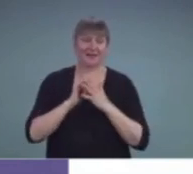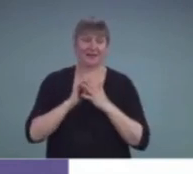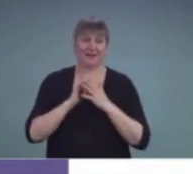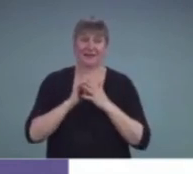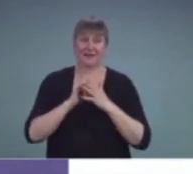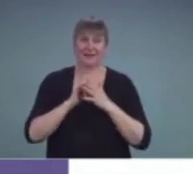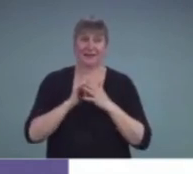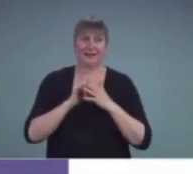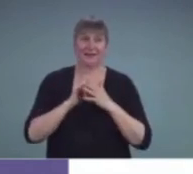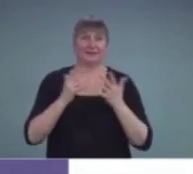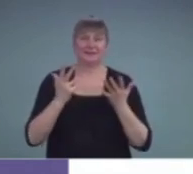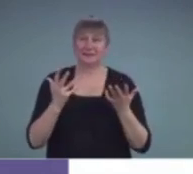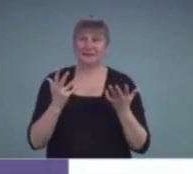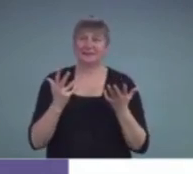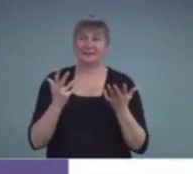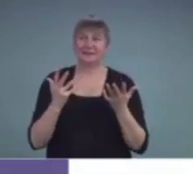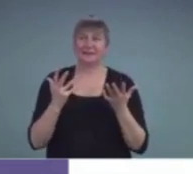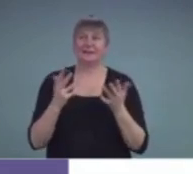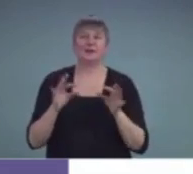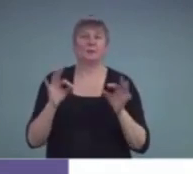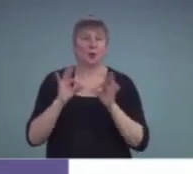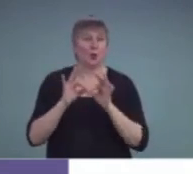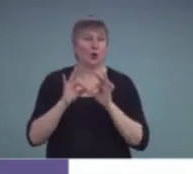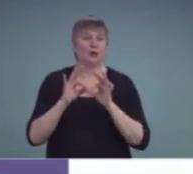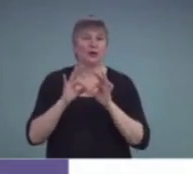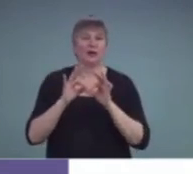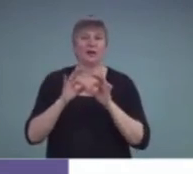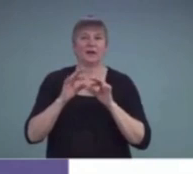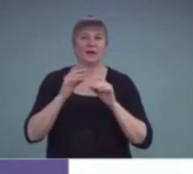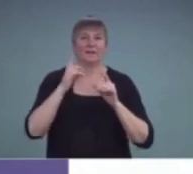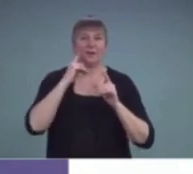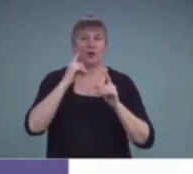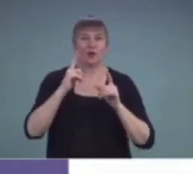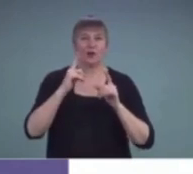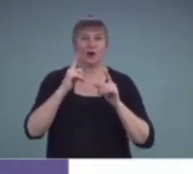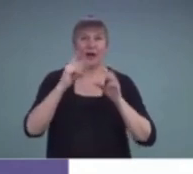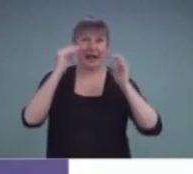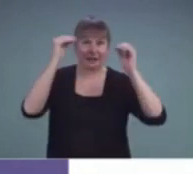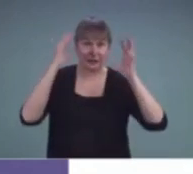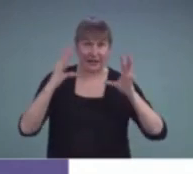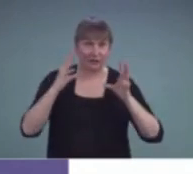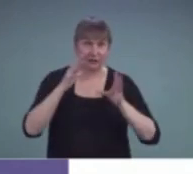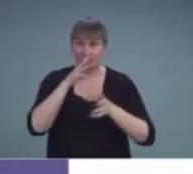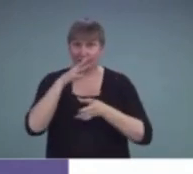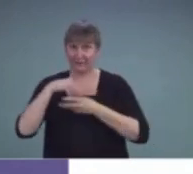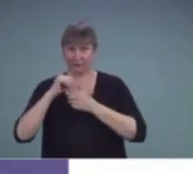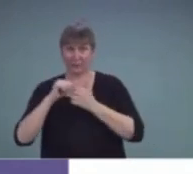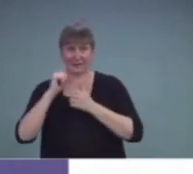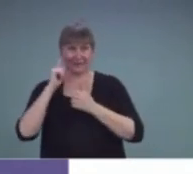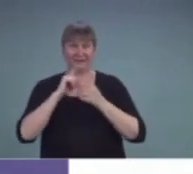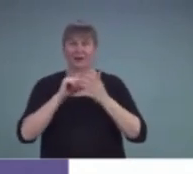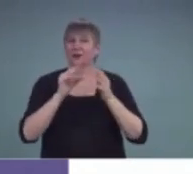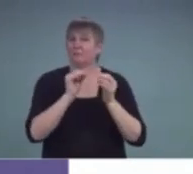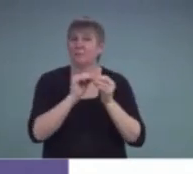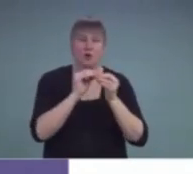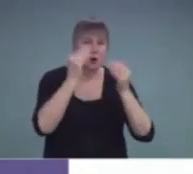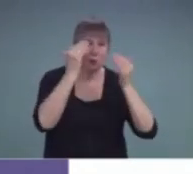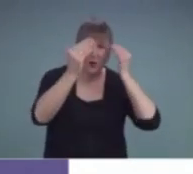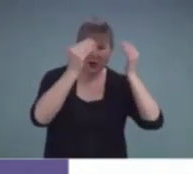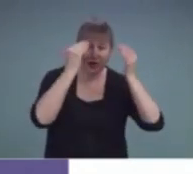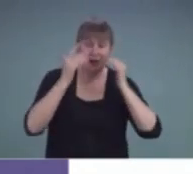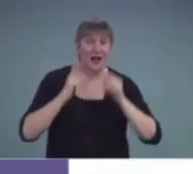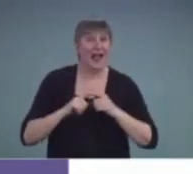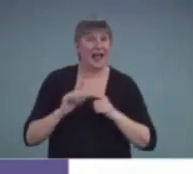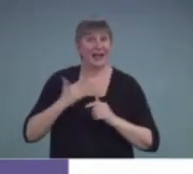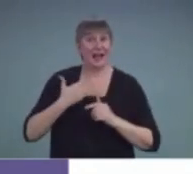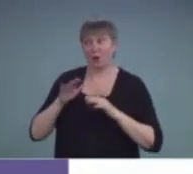awareness for educators outside of deafness. And again, our kids act like they can hear and